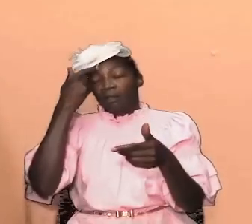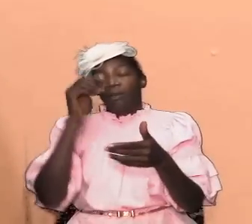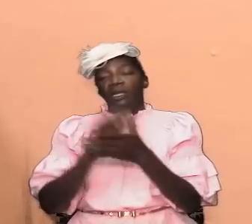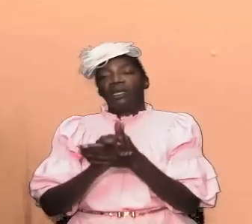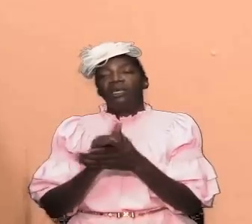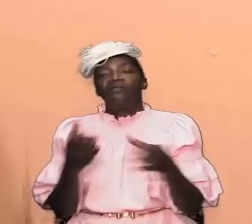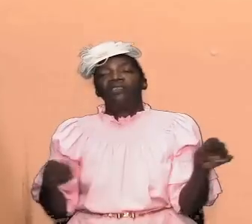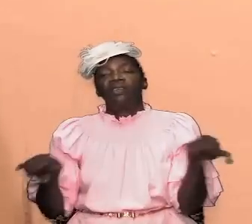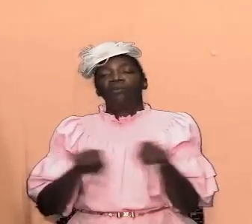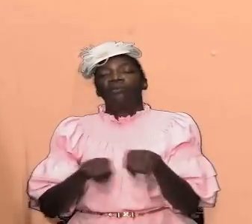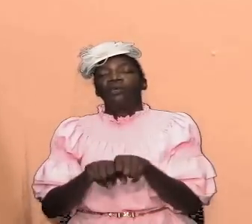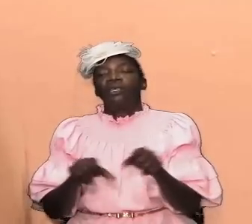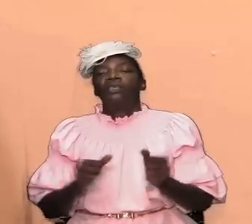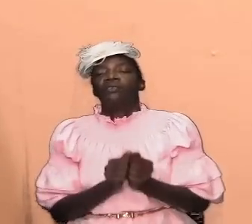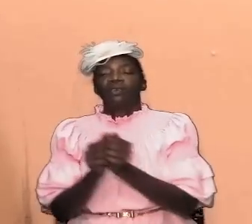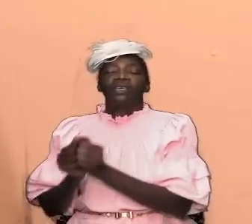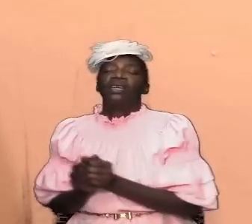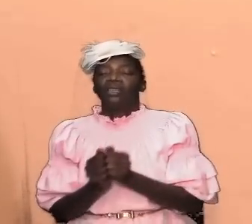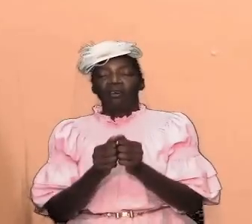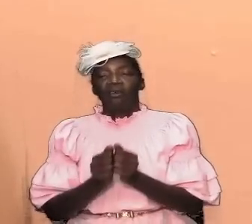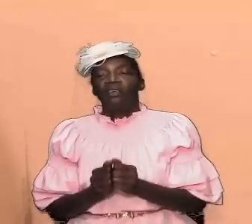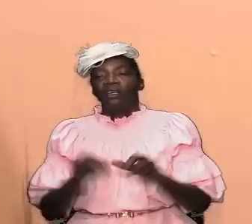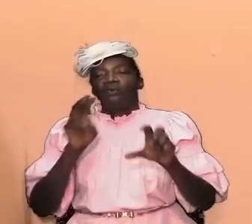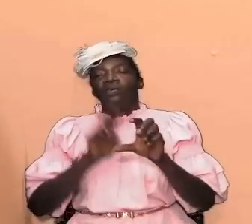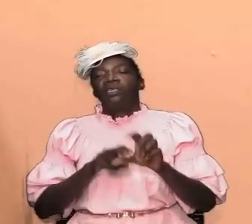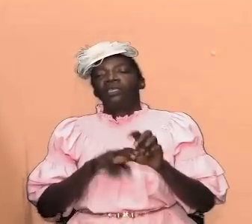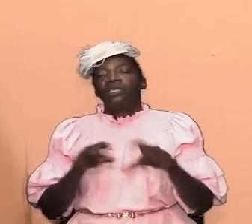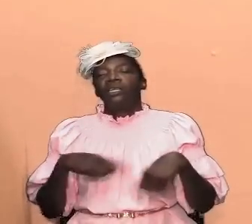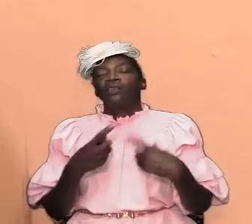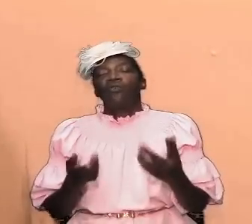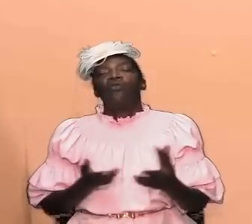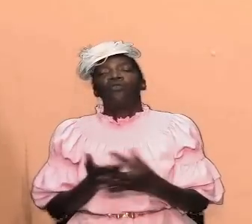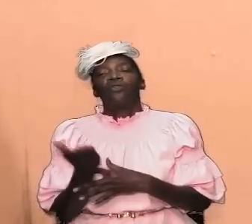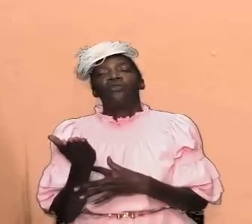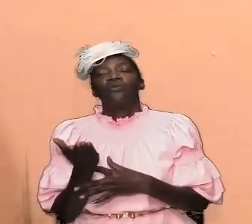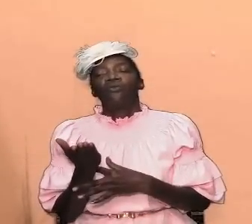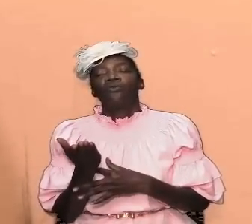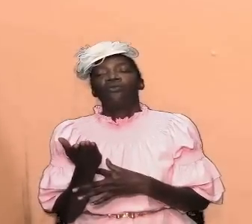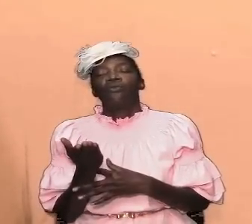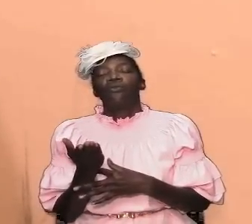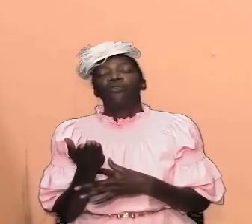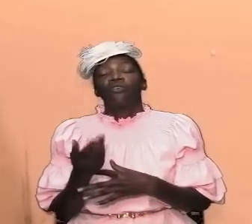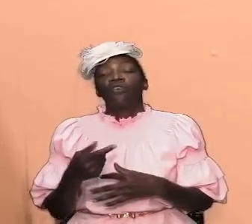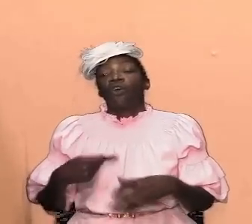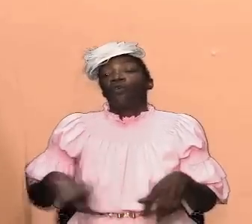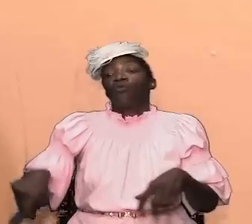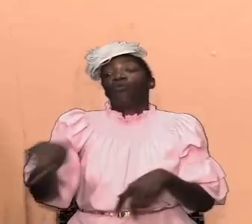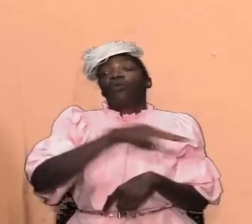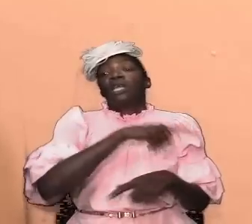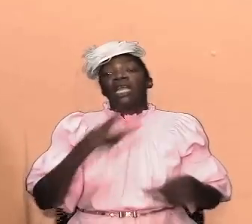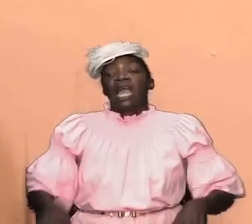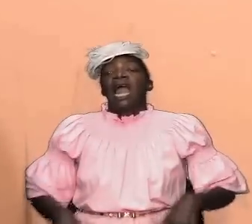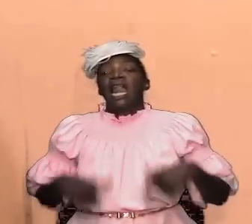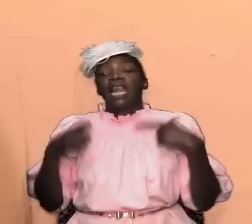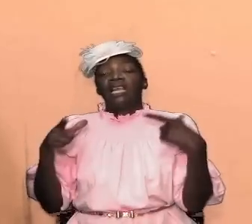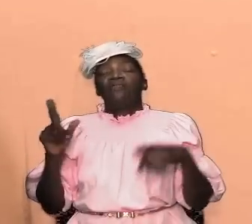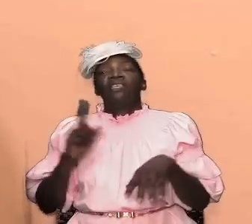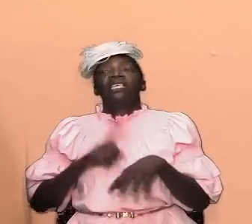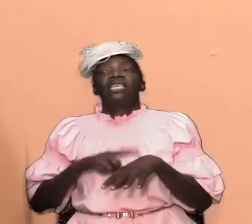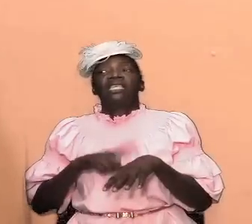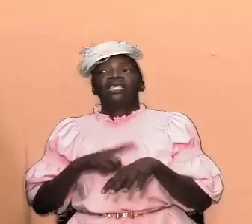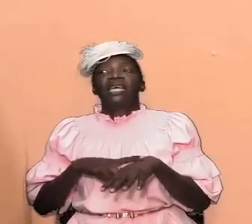that together we sit and we go through because we are living in a time